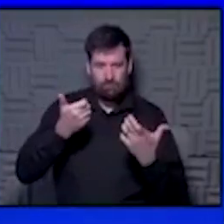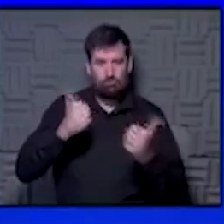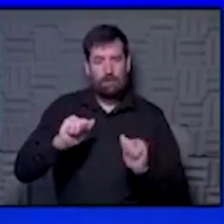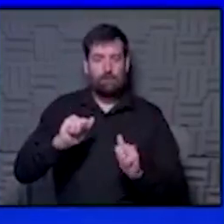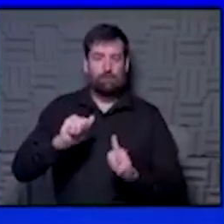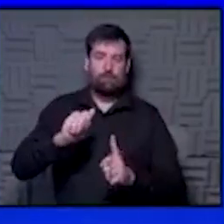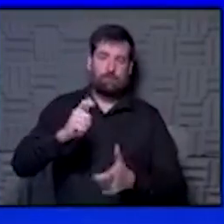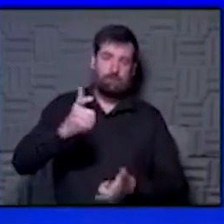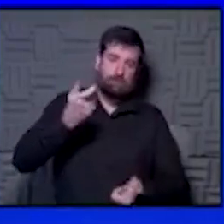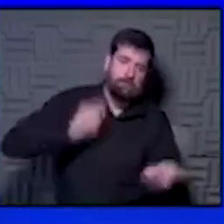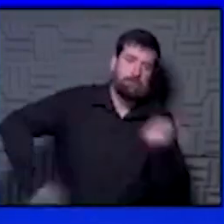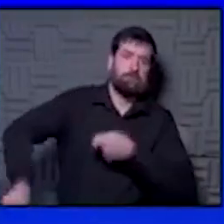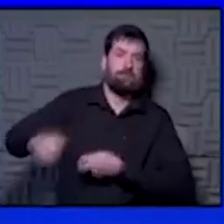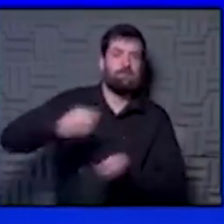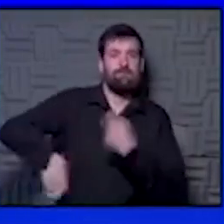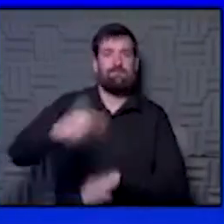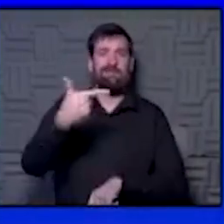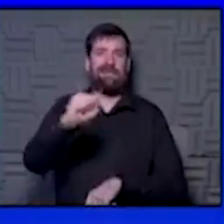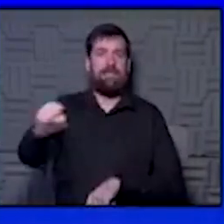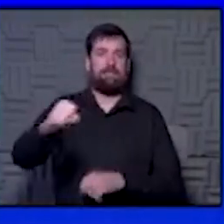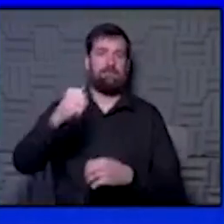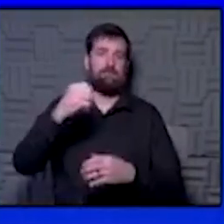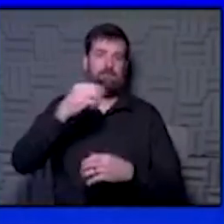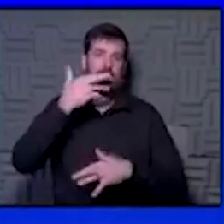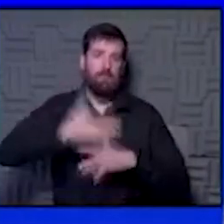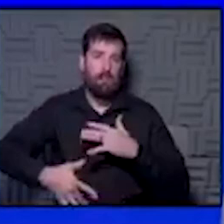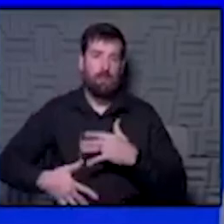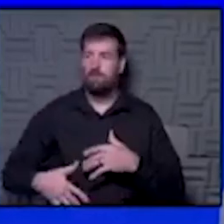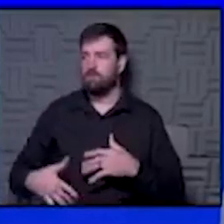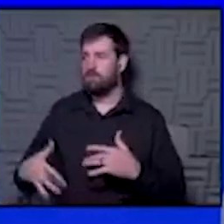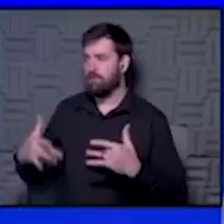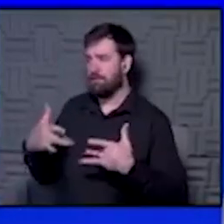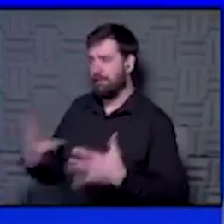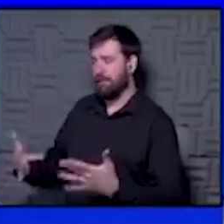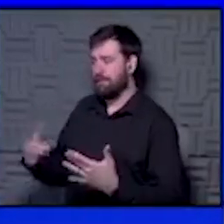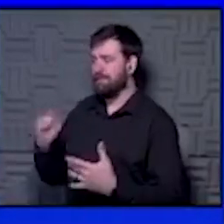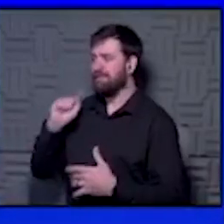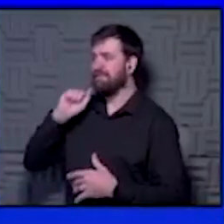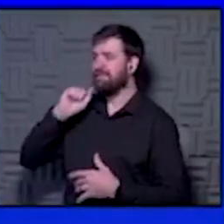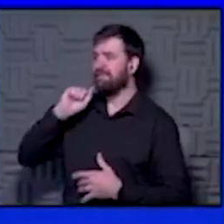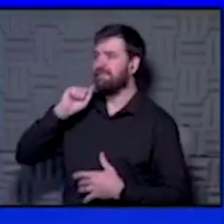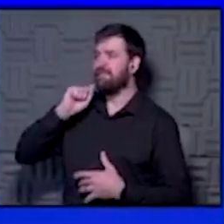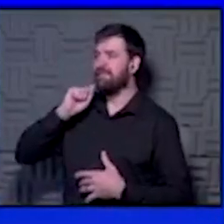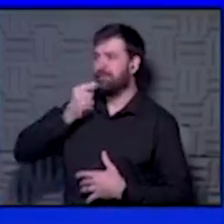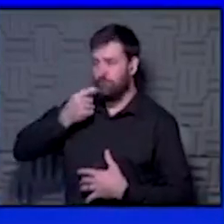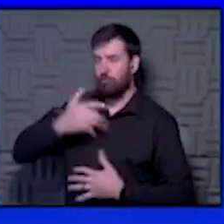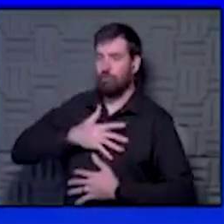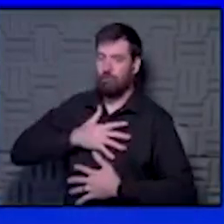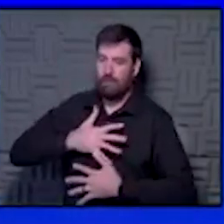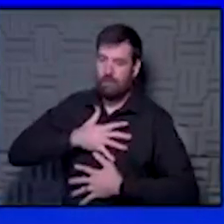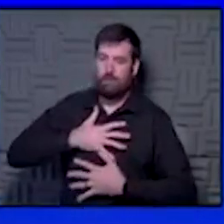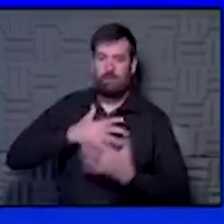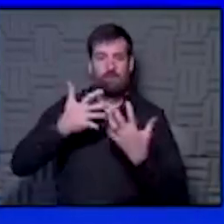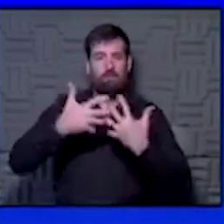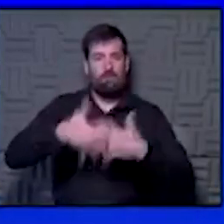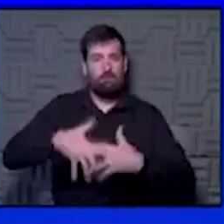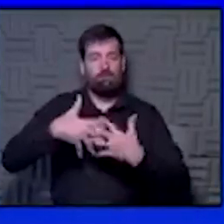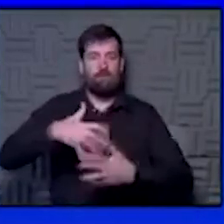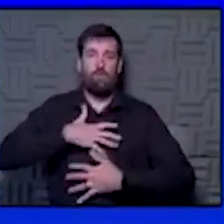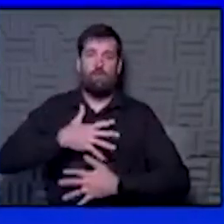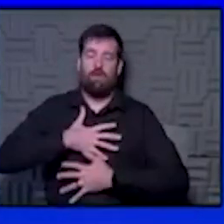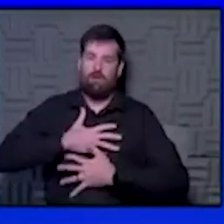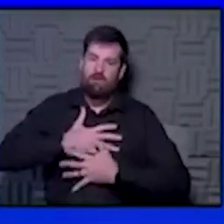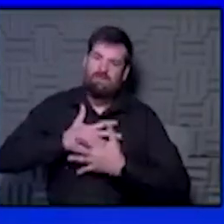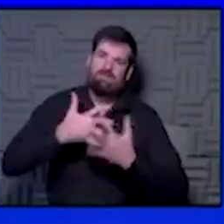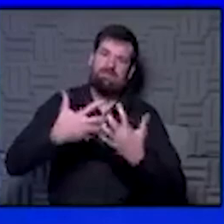gases through your blood, essentially. So it's a very last step. It's usually when people have pretty severe trouble from a breathing standpoint. ventilator, we're worried, is having to work